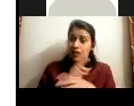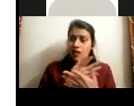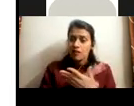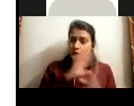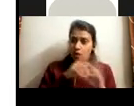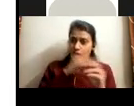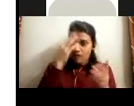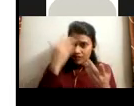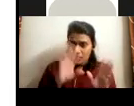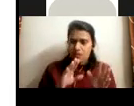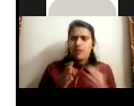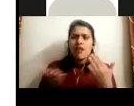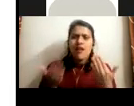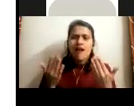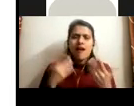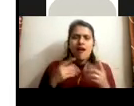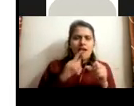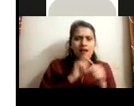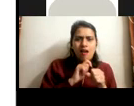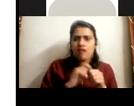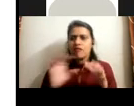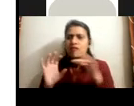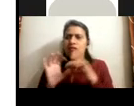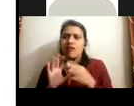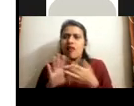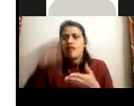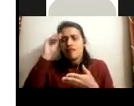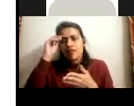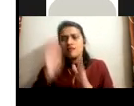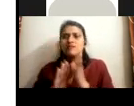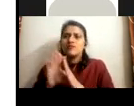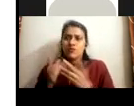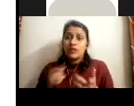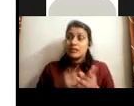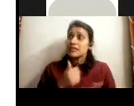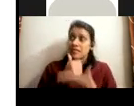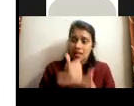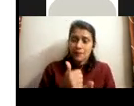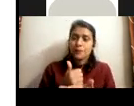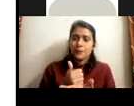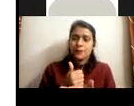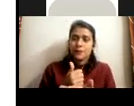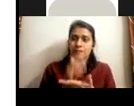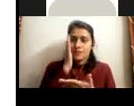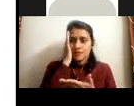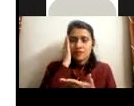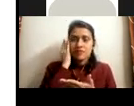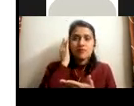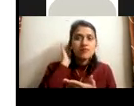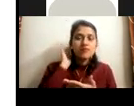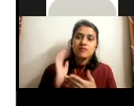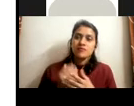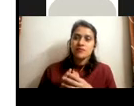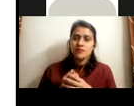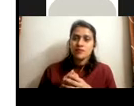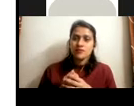skill more likely to get, uh, employment offers. So this, this model helps in, in, um, disabilities where